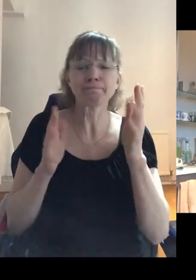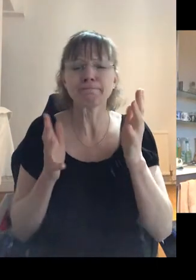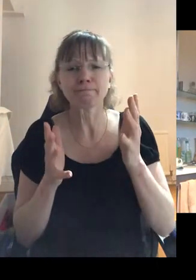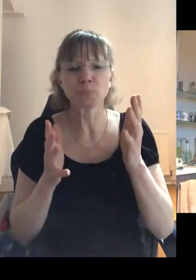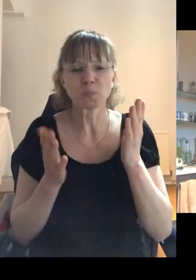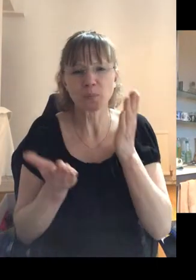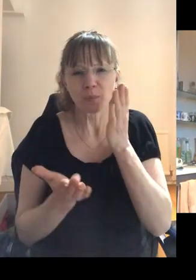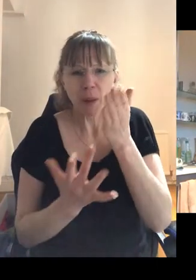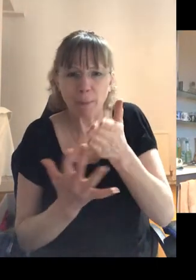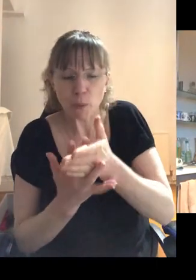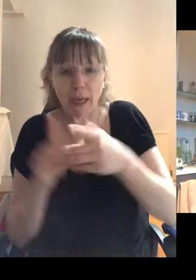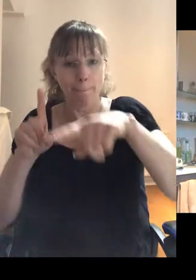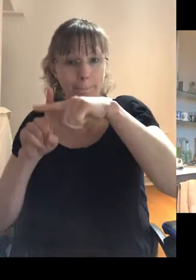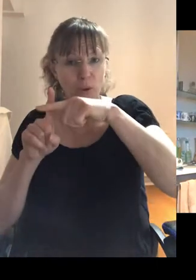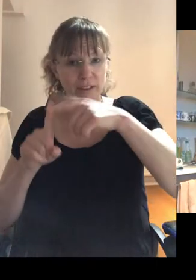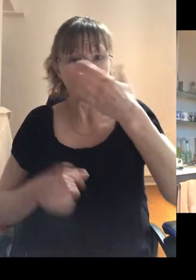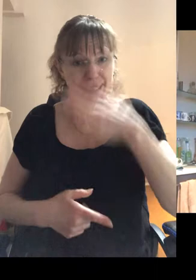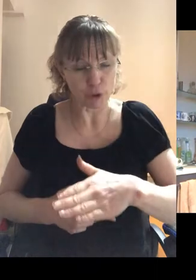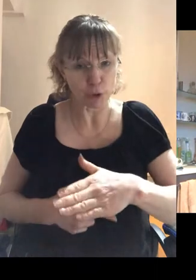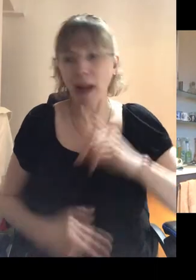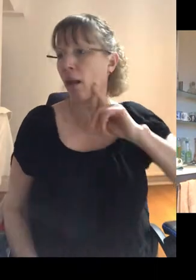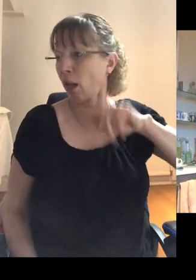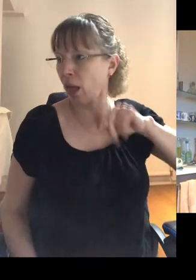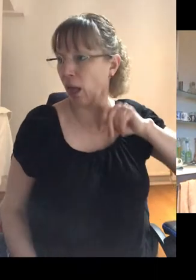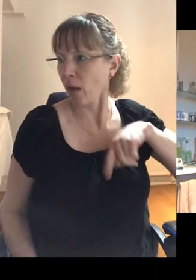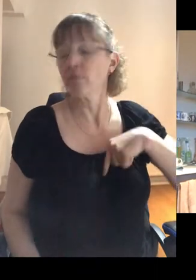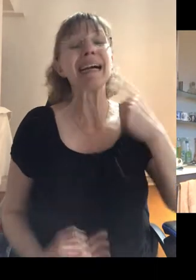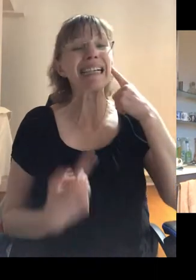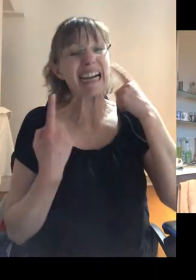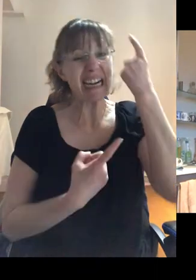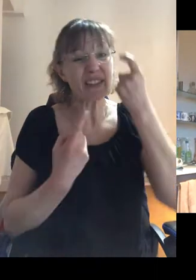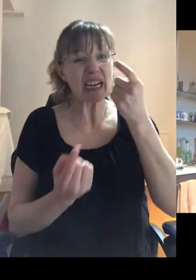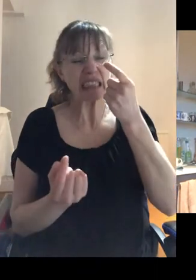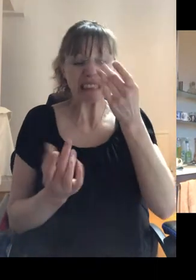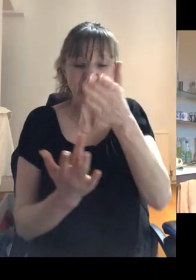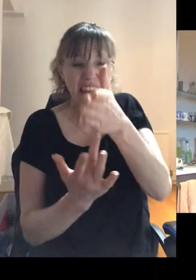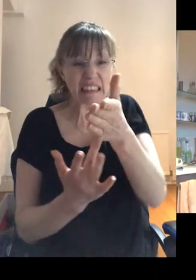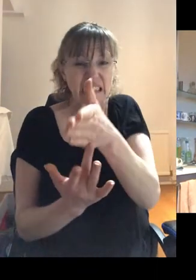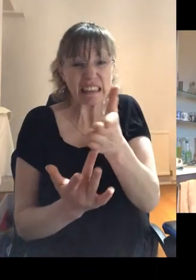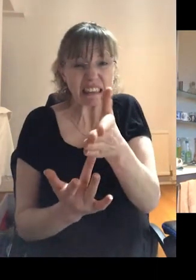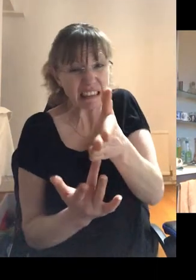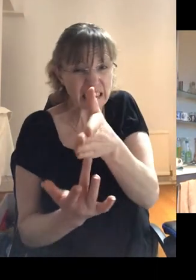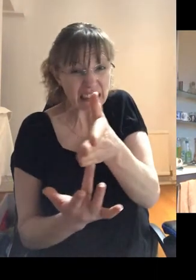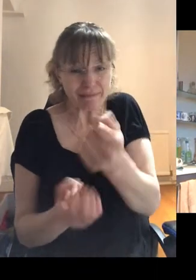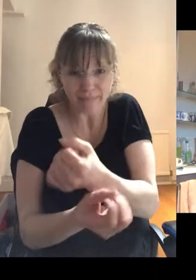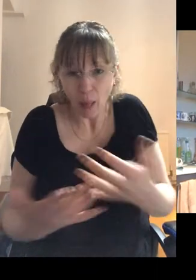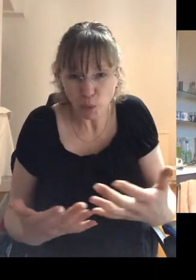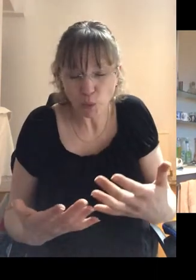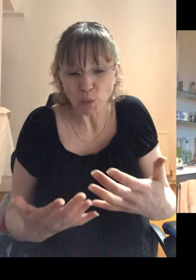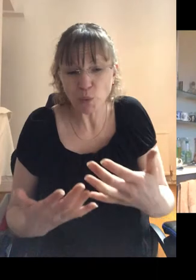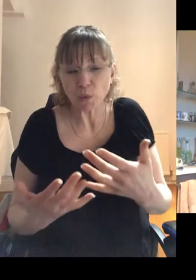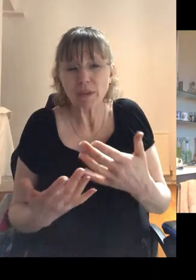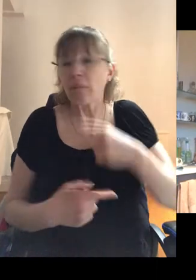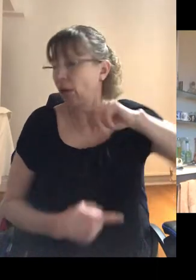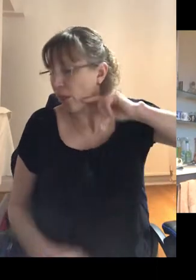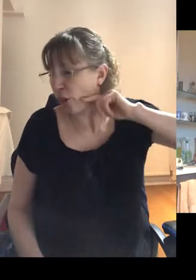between a positive attitude and denial. And I think I was pretty much on a knife edge for quite a lot of it. And for quite a bit of